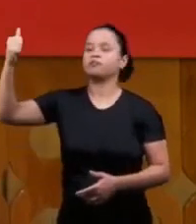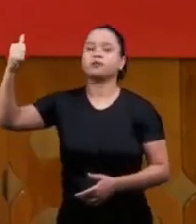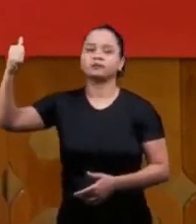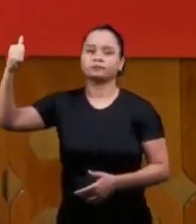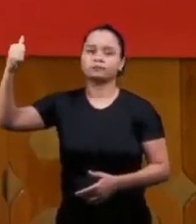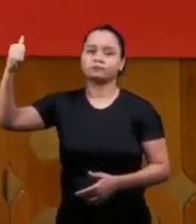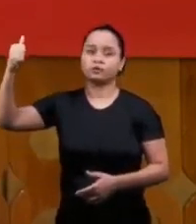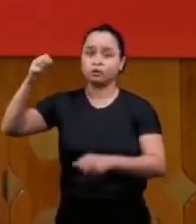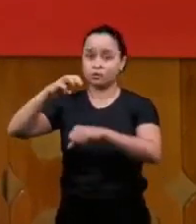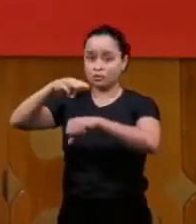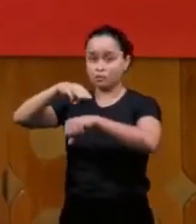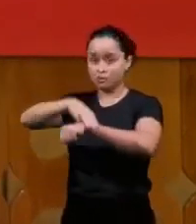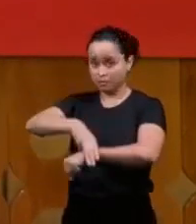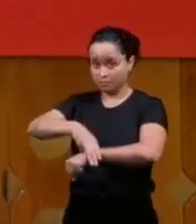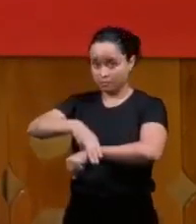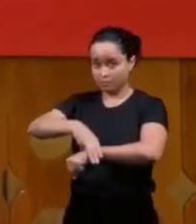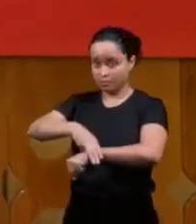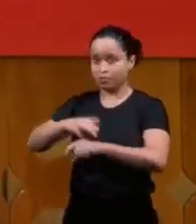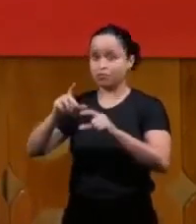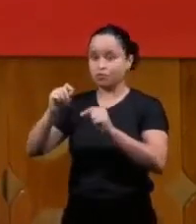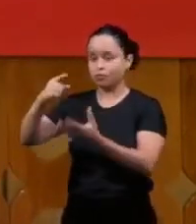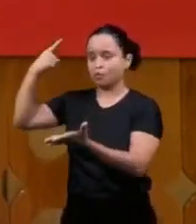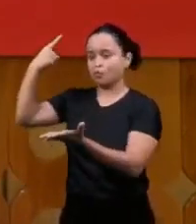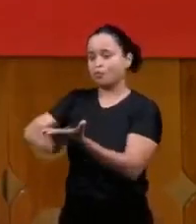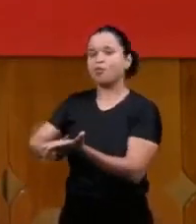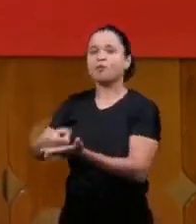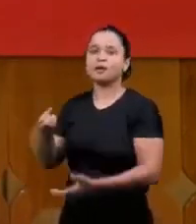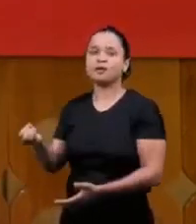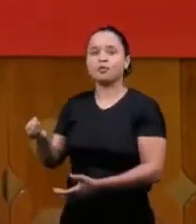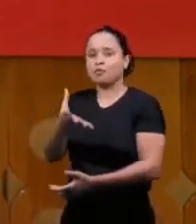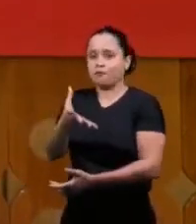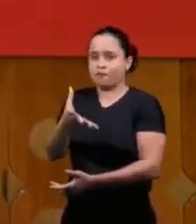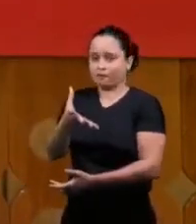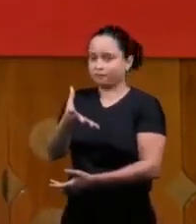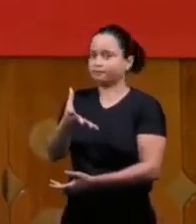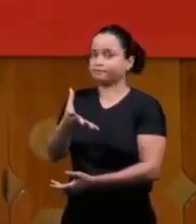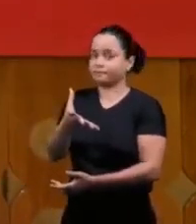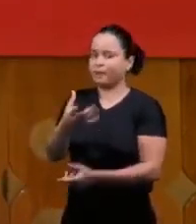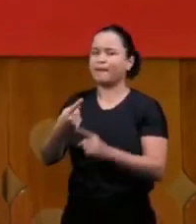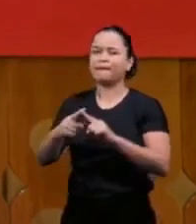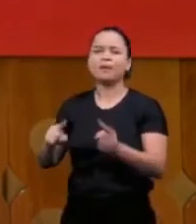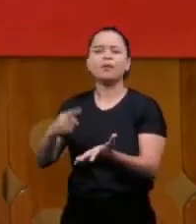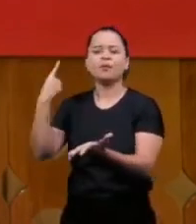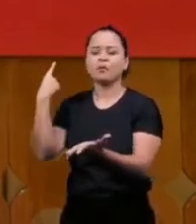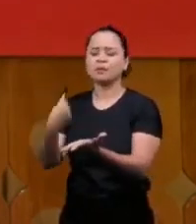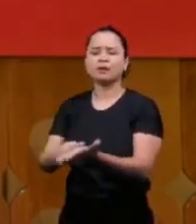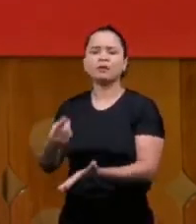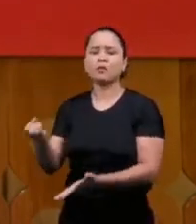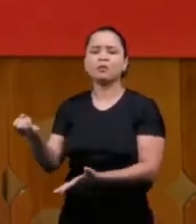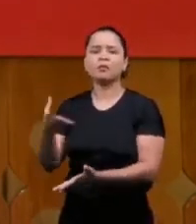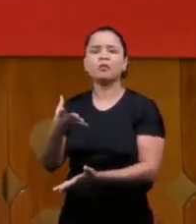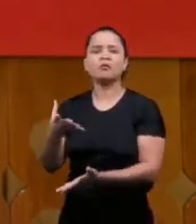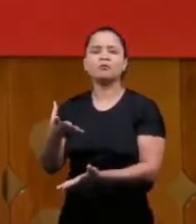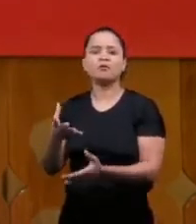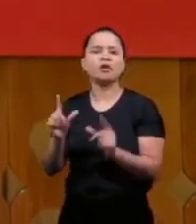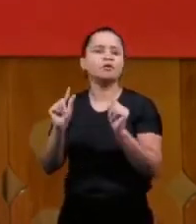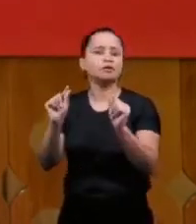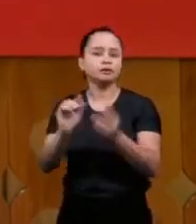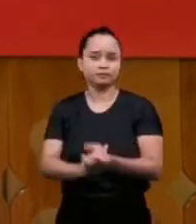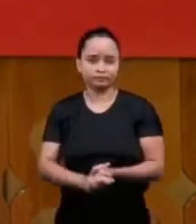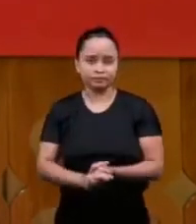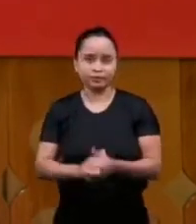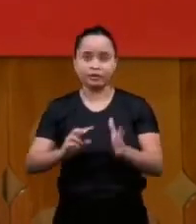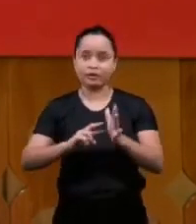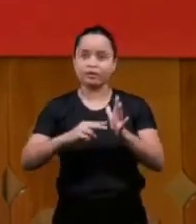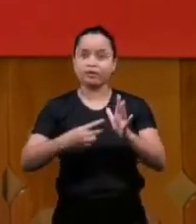of a new covenant what is the new covenant the the body